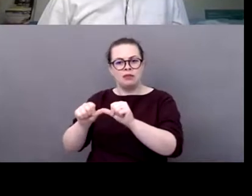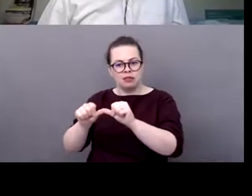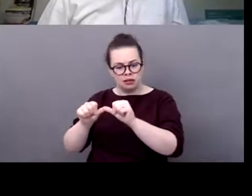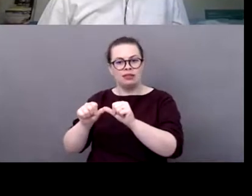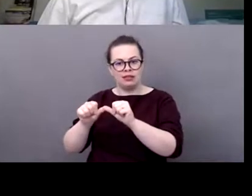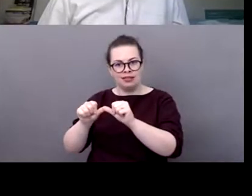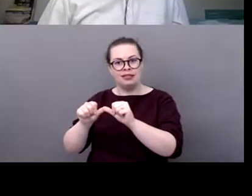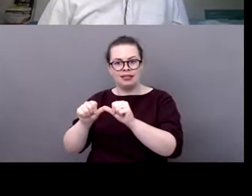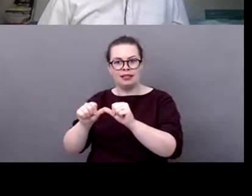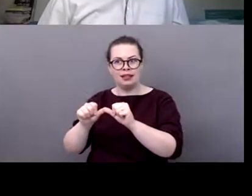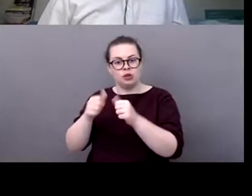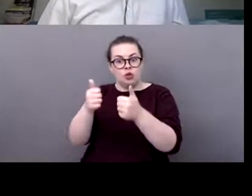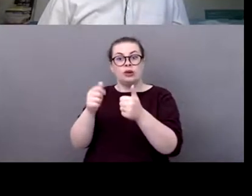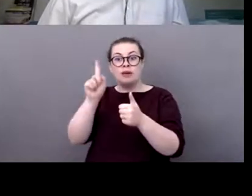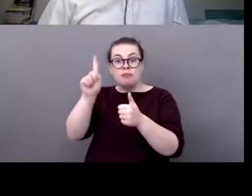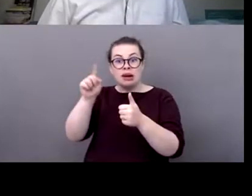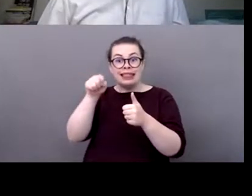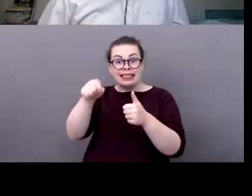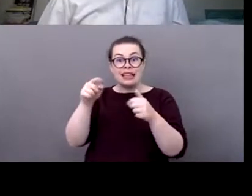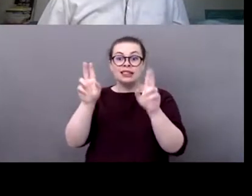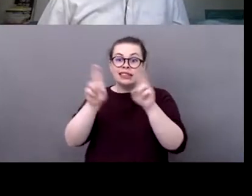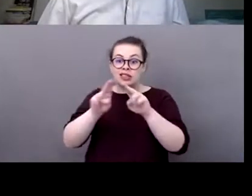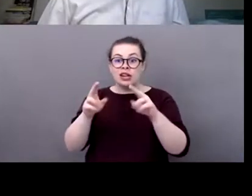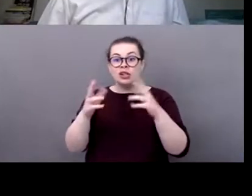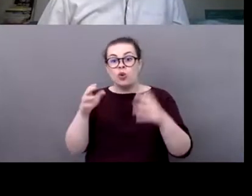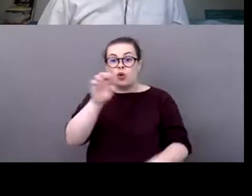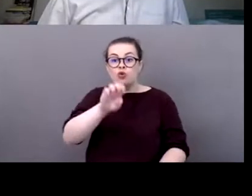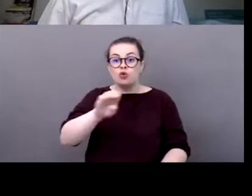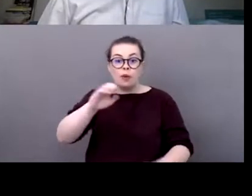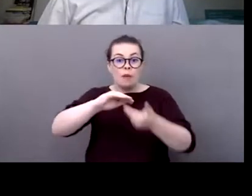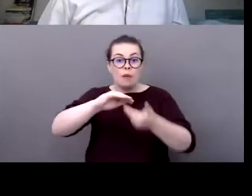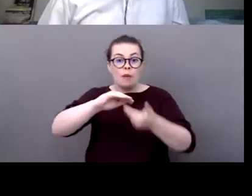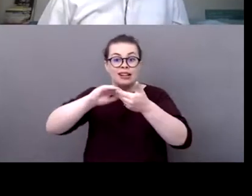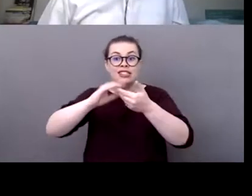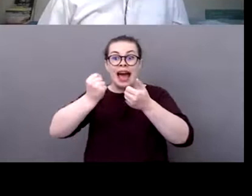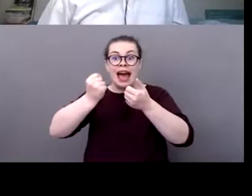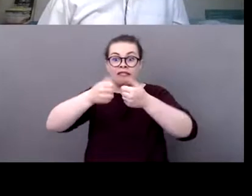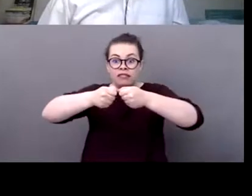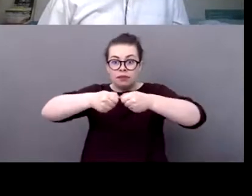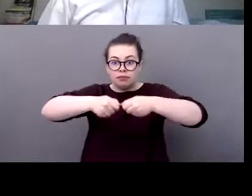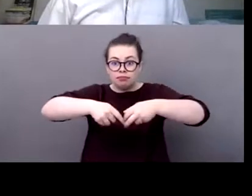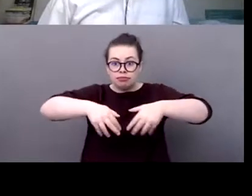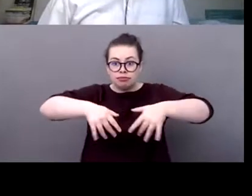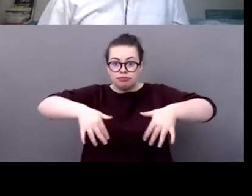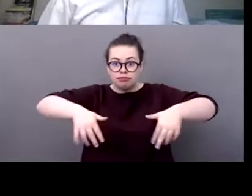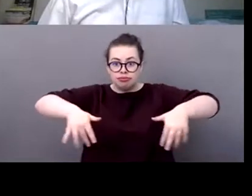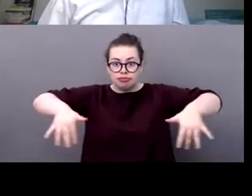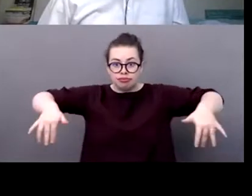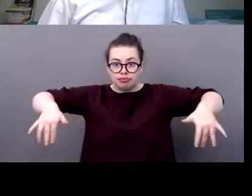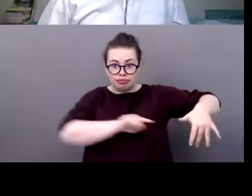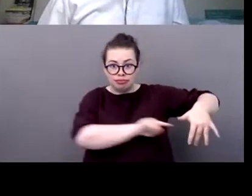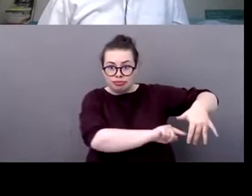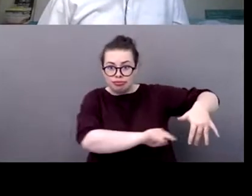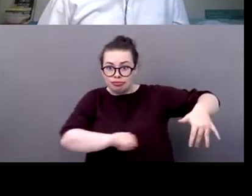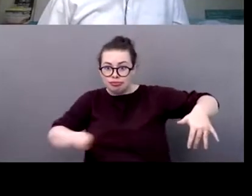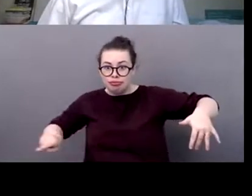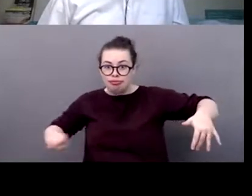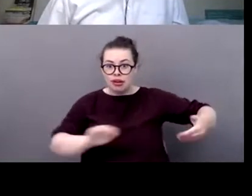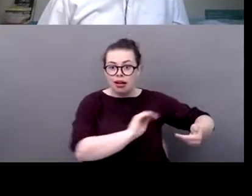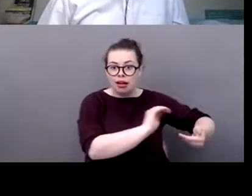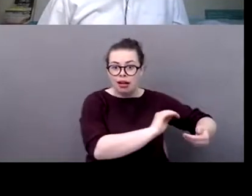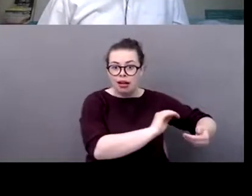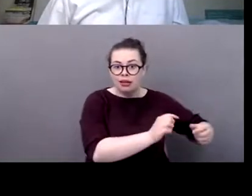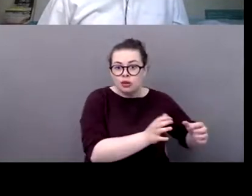and and of course millions of individual uh athletes and or just um you know people who like to be